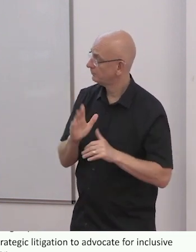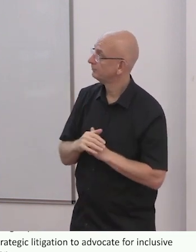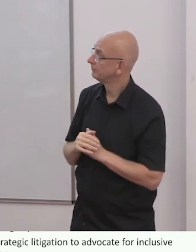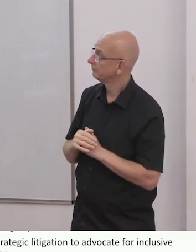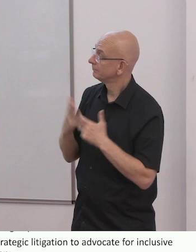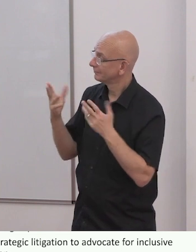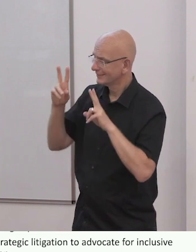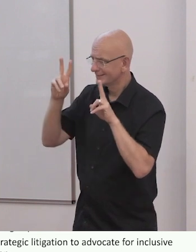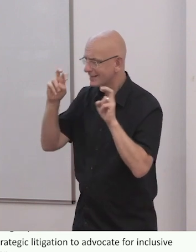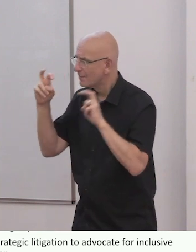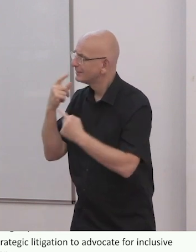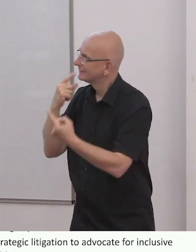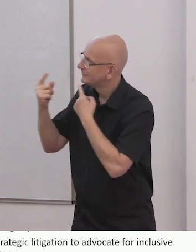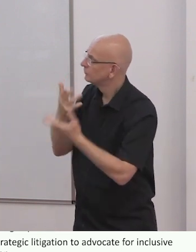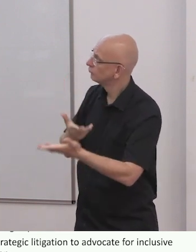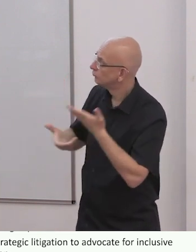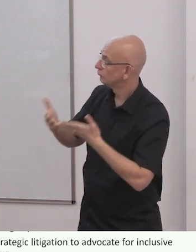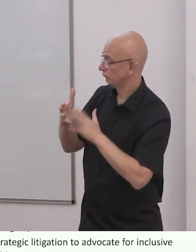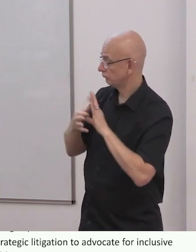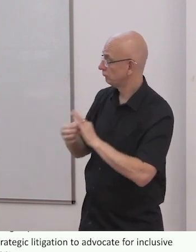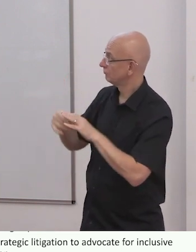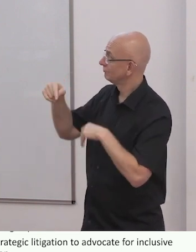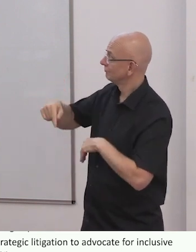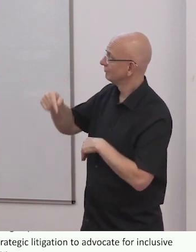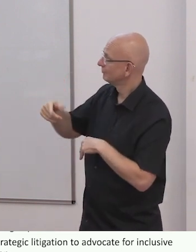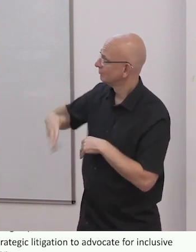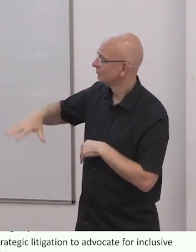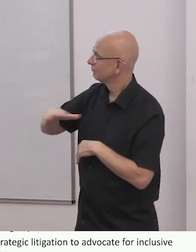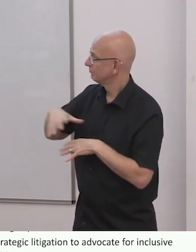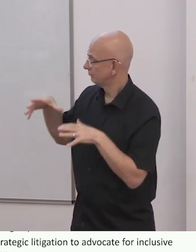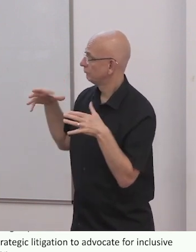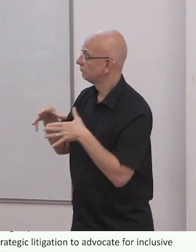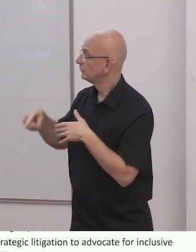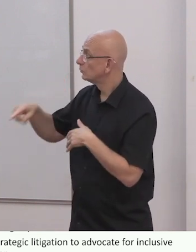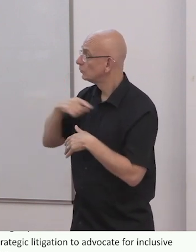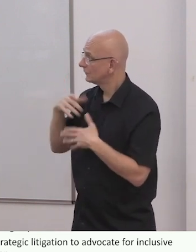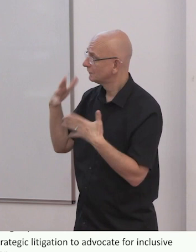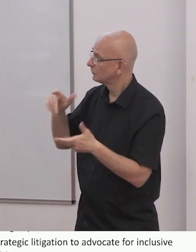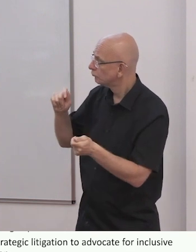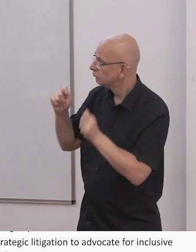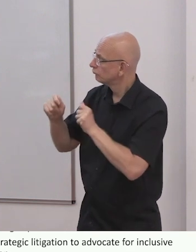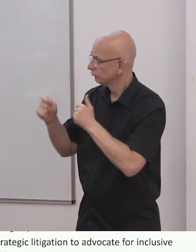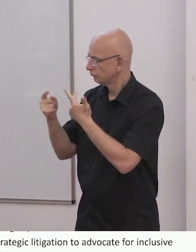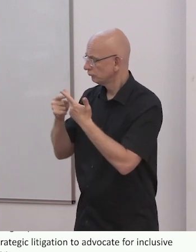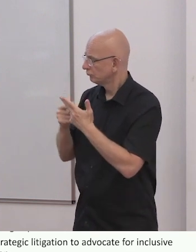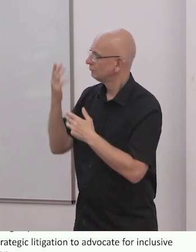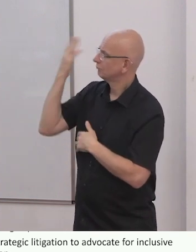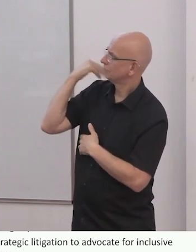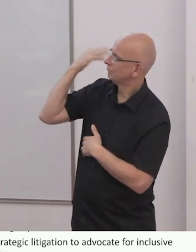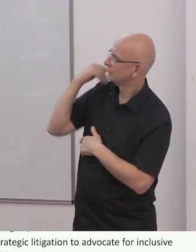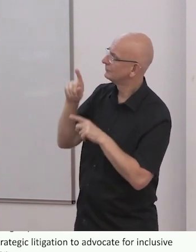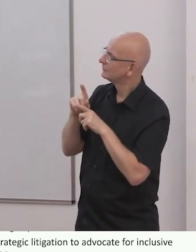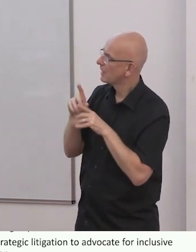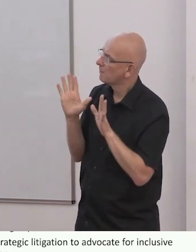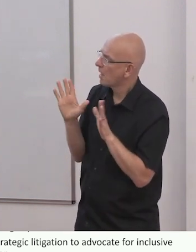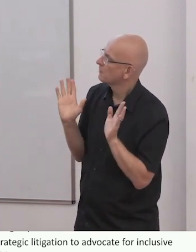special to inclusive education system, coordinating discussions on annual global education